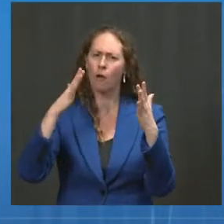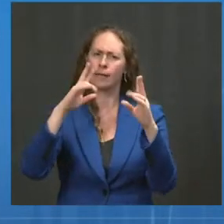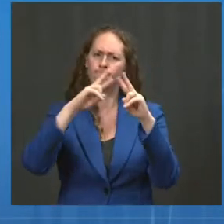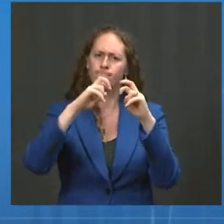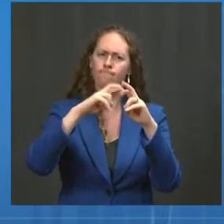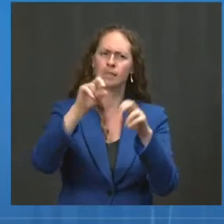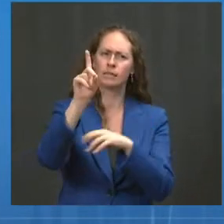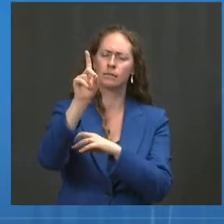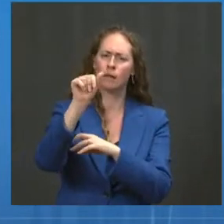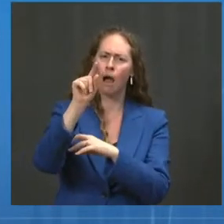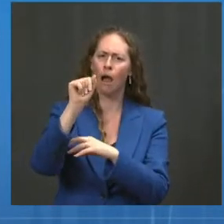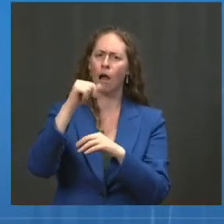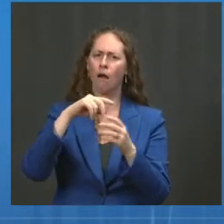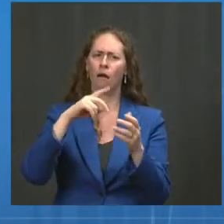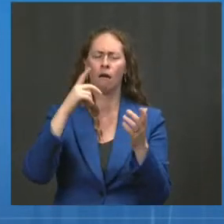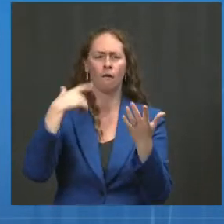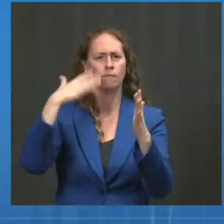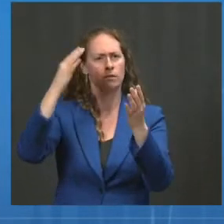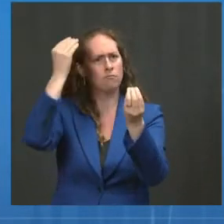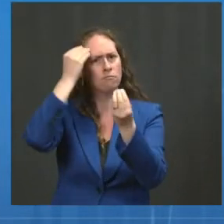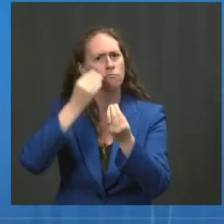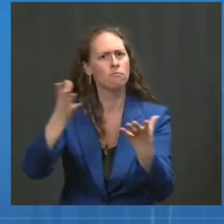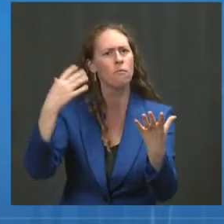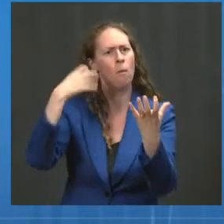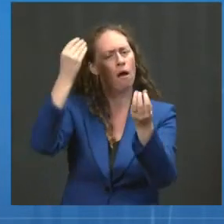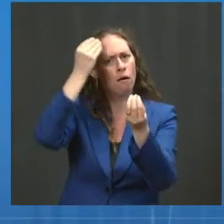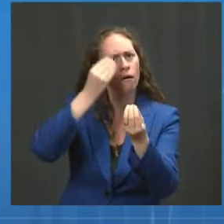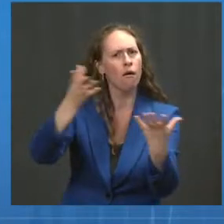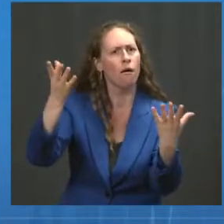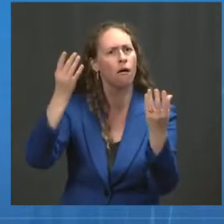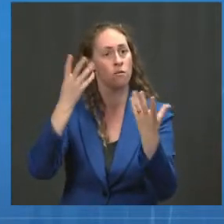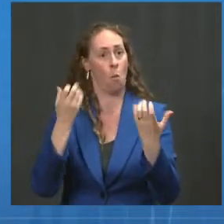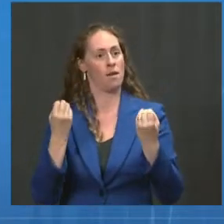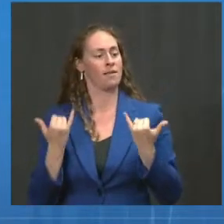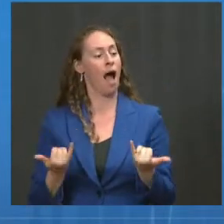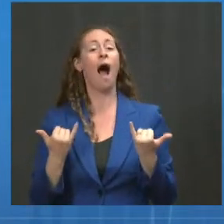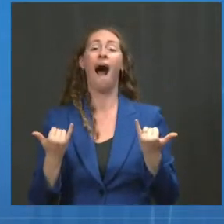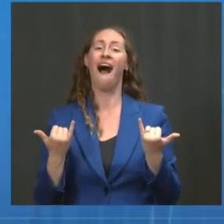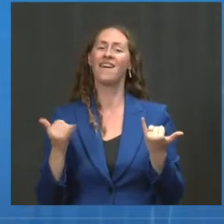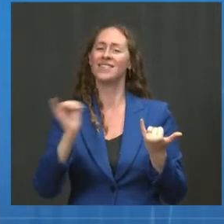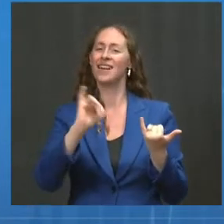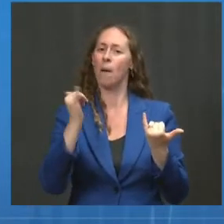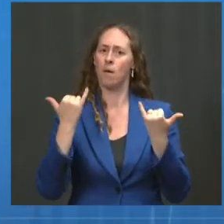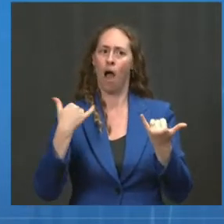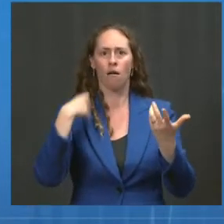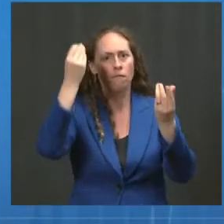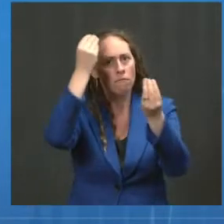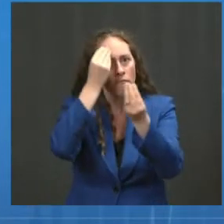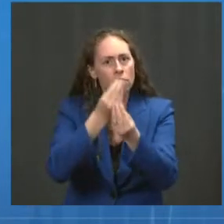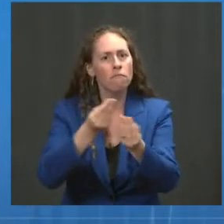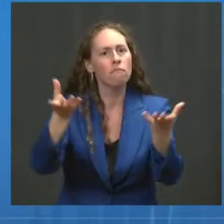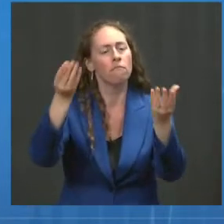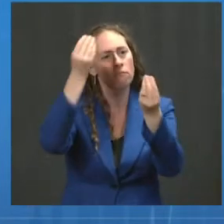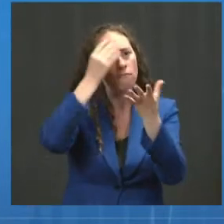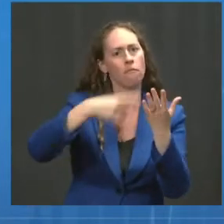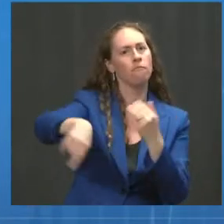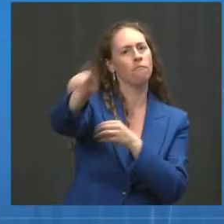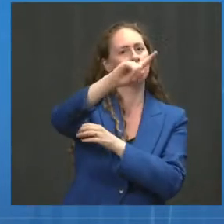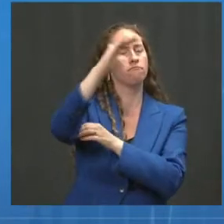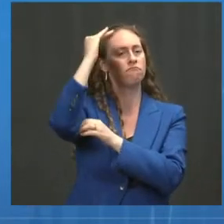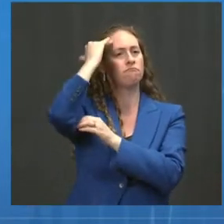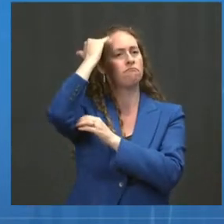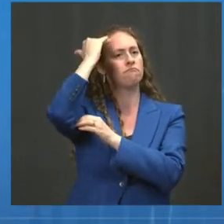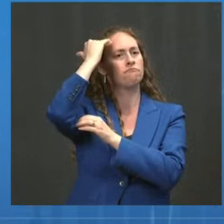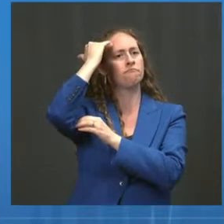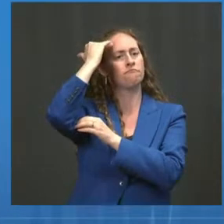public know and tell them what our plan is. And that's exactly what we're doing today. We've put the best minds together in administration. We looked at the best